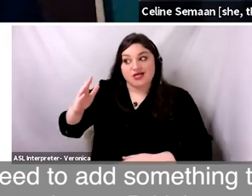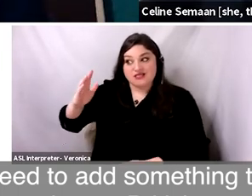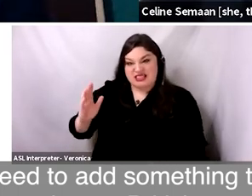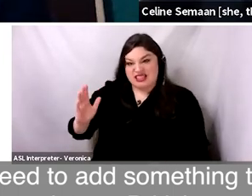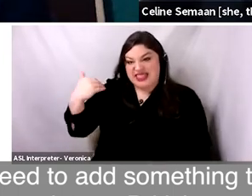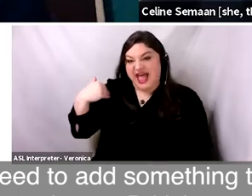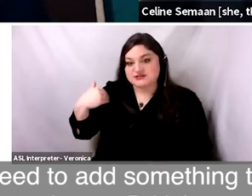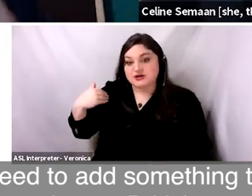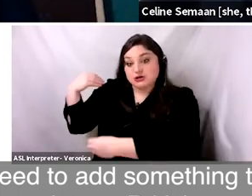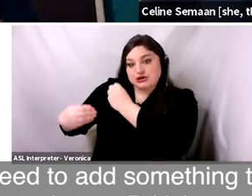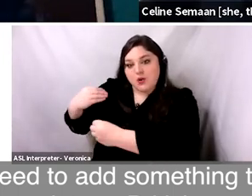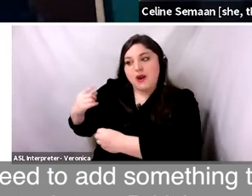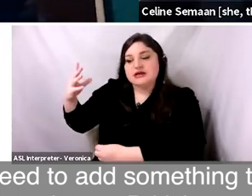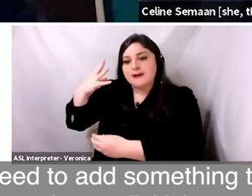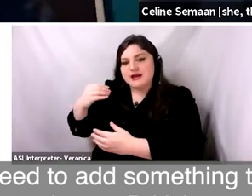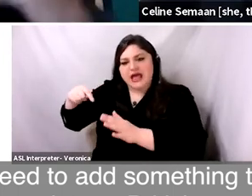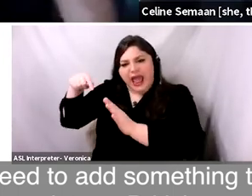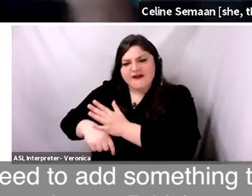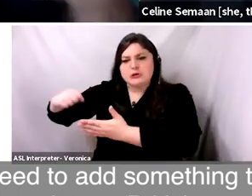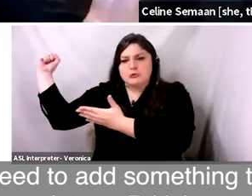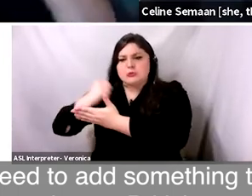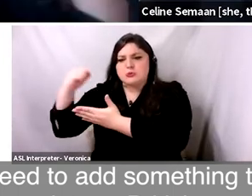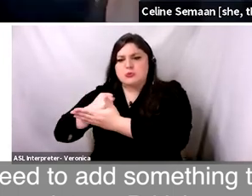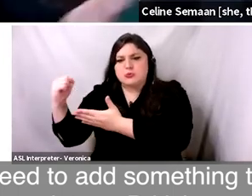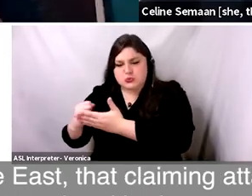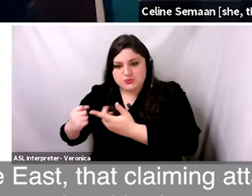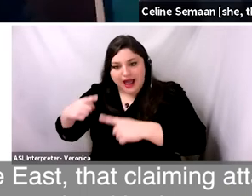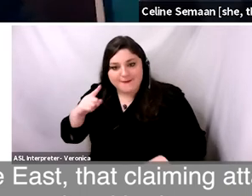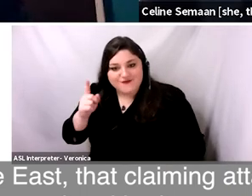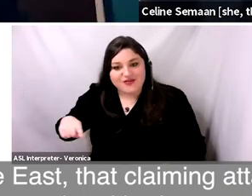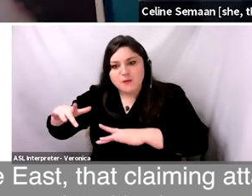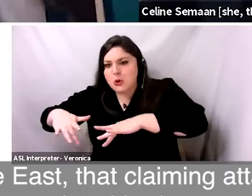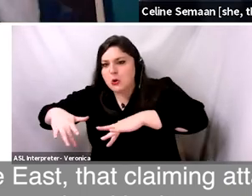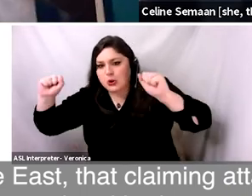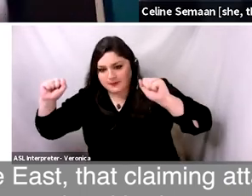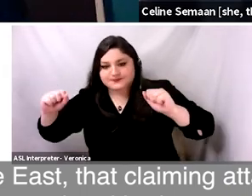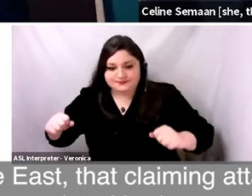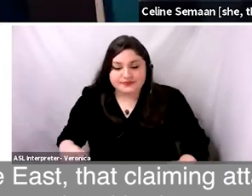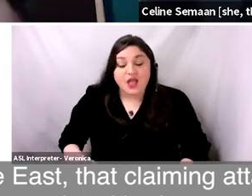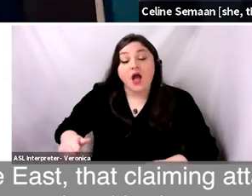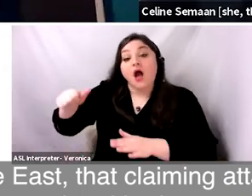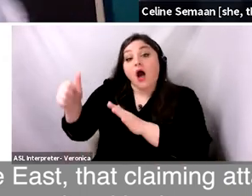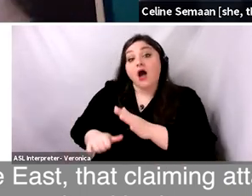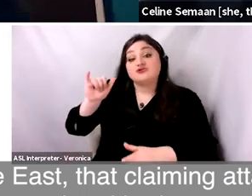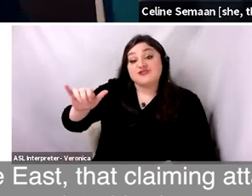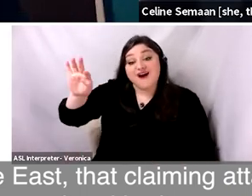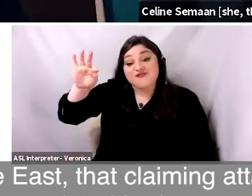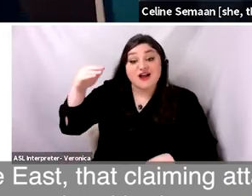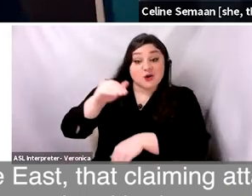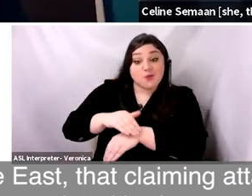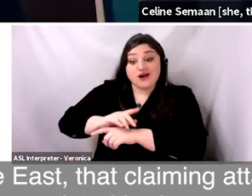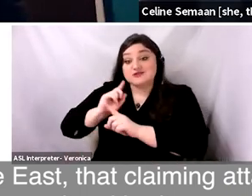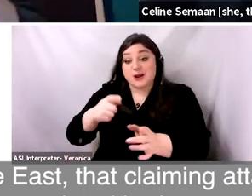add something that under French mandate or British mandate in the Middle East, claiming attachment to your